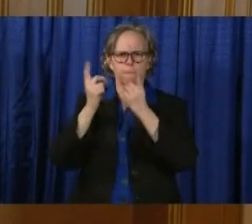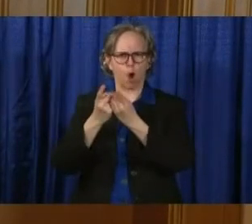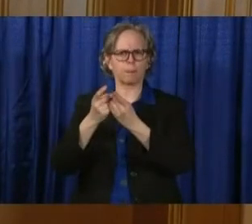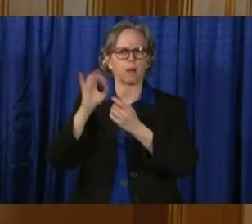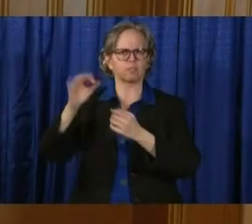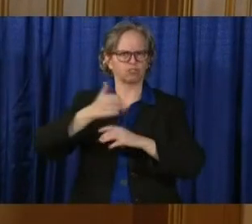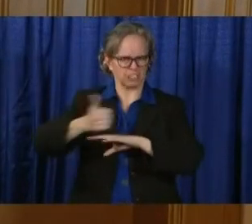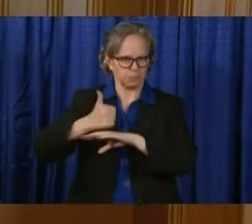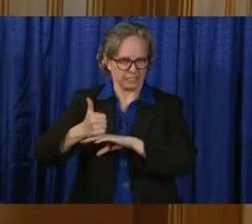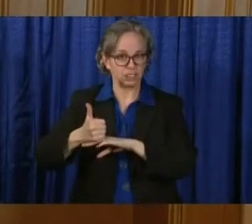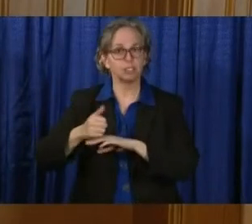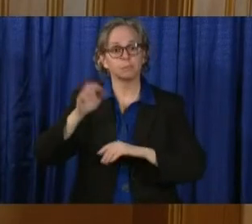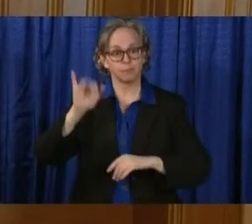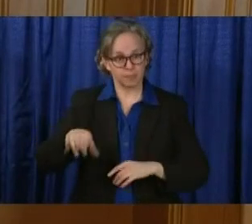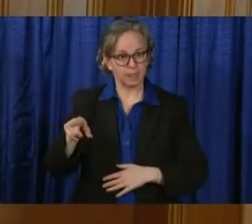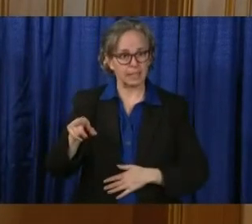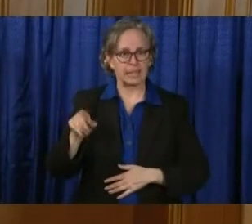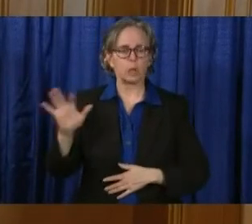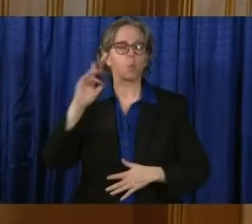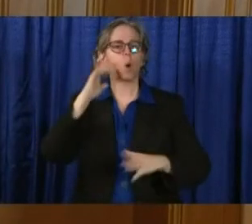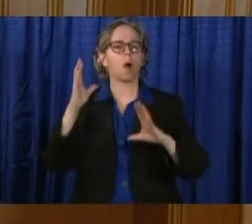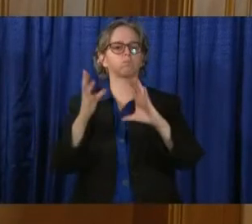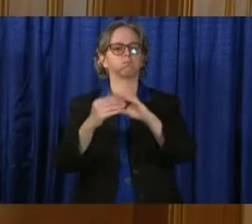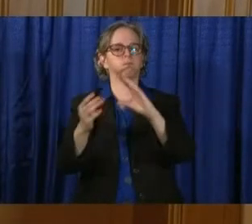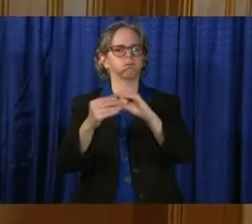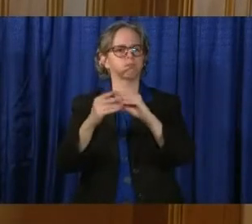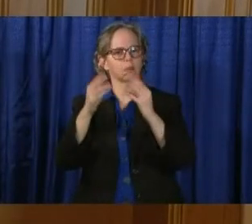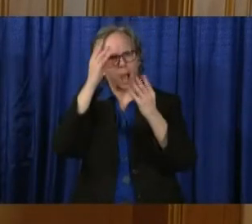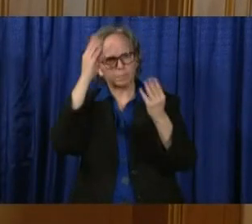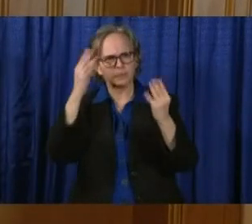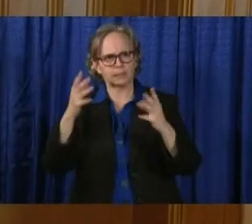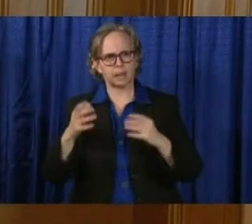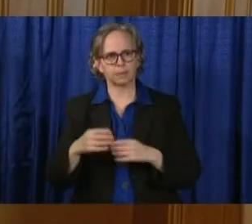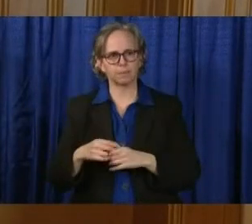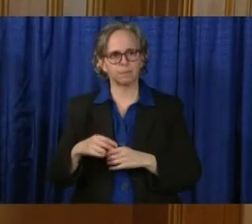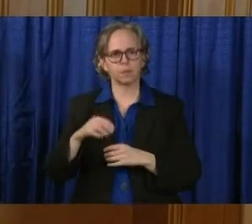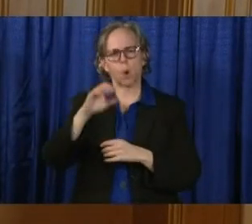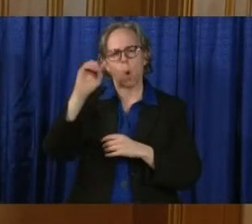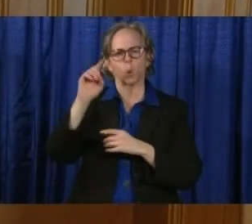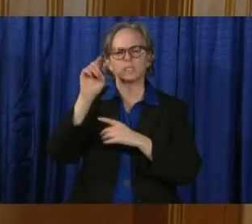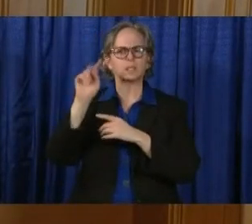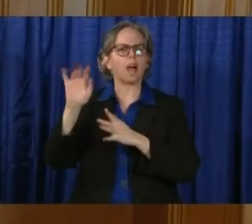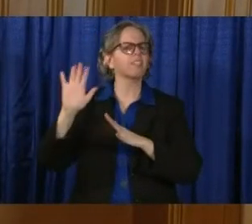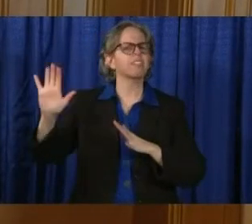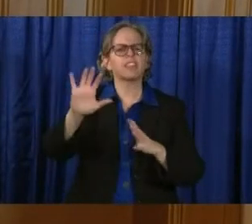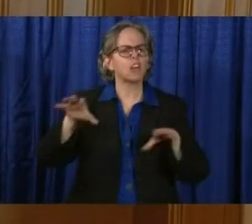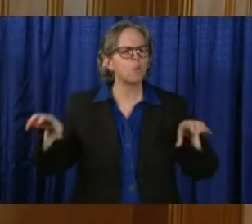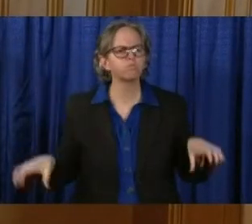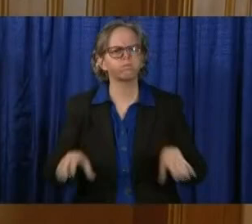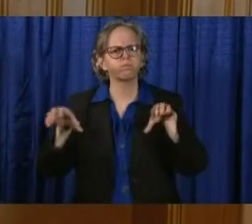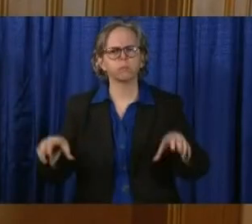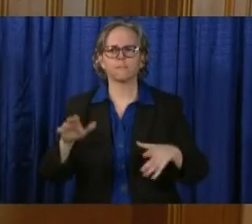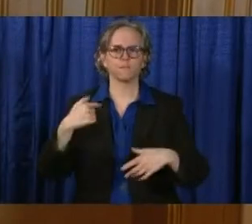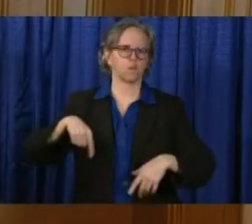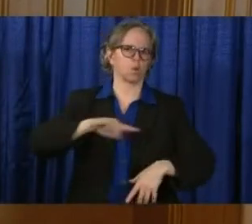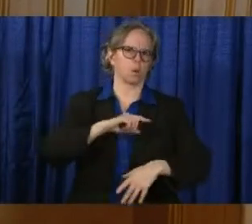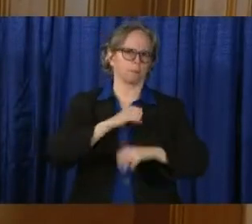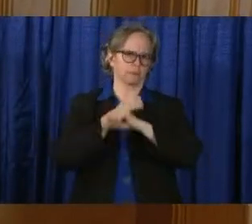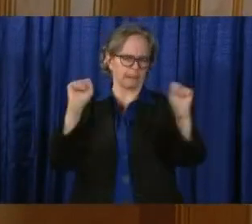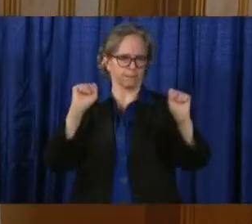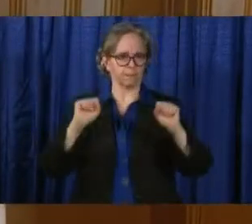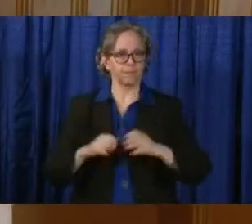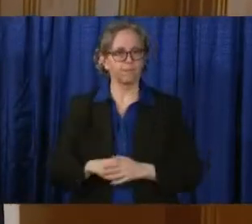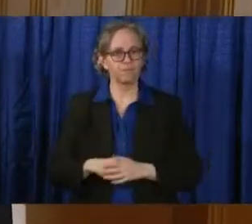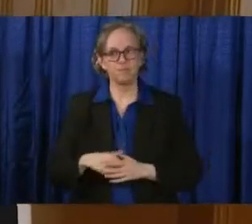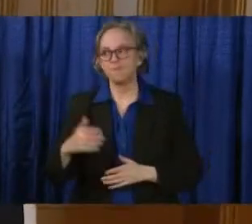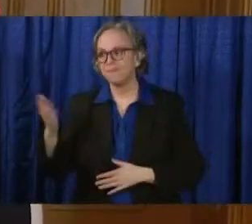you an update now on the Ohio Department of Transportation's efforts to keep us all safe. Jack, there you